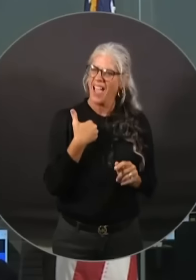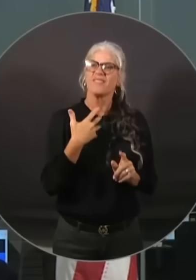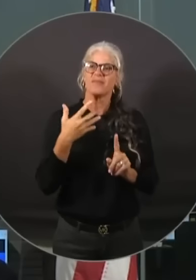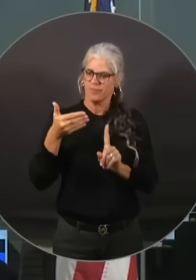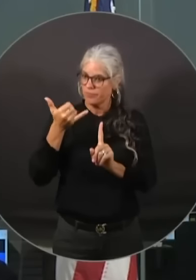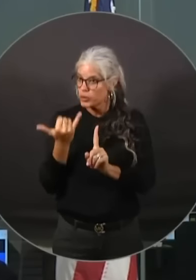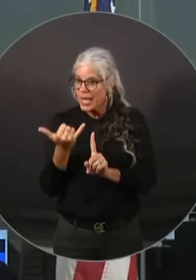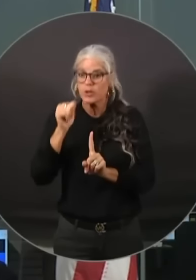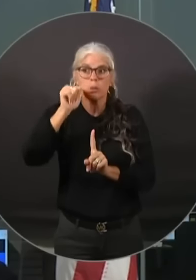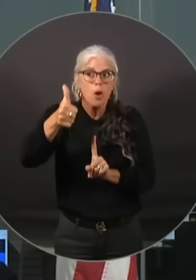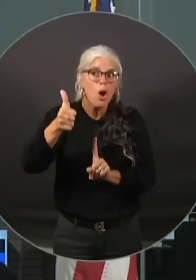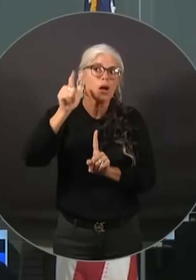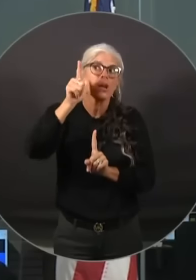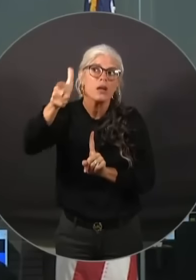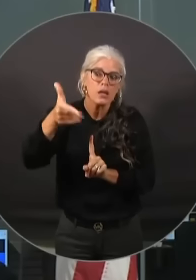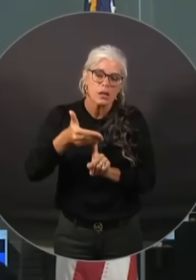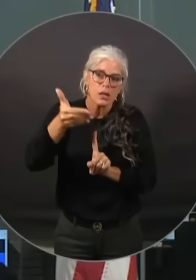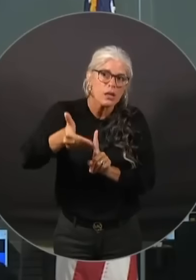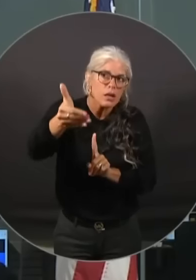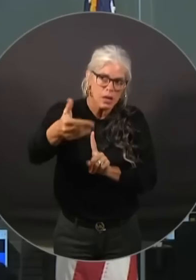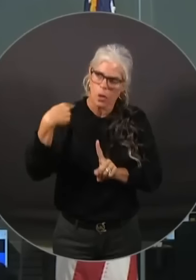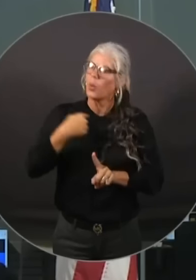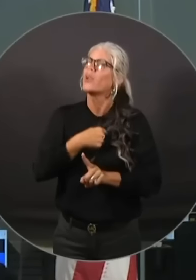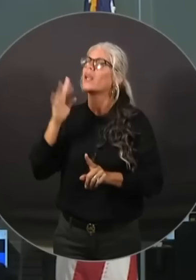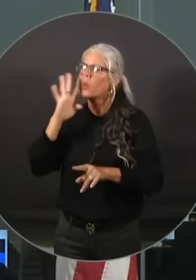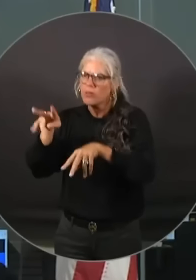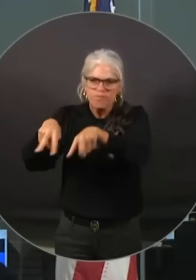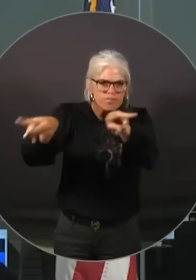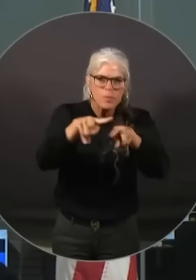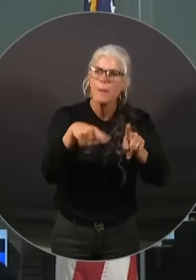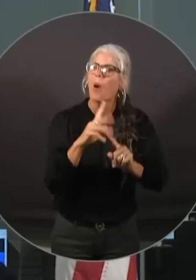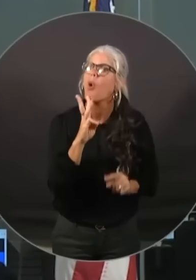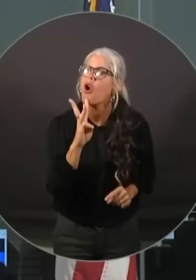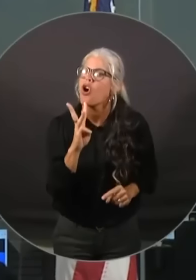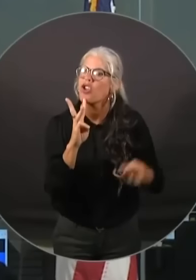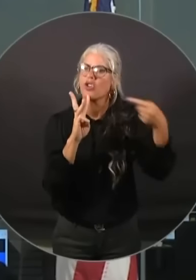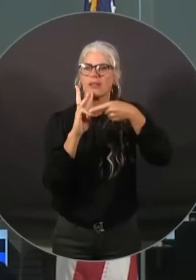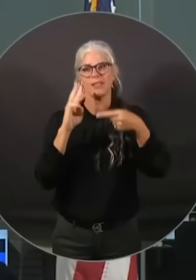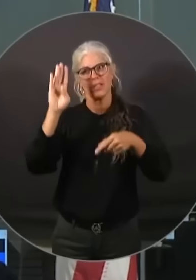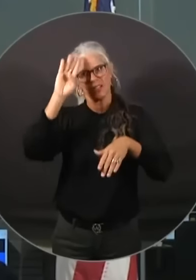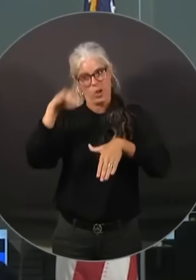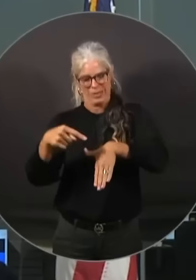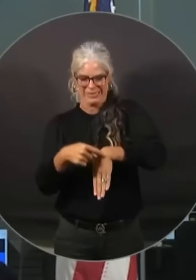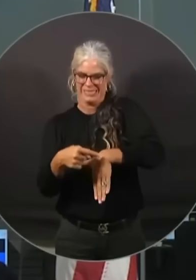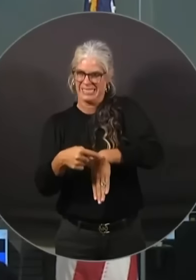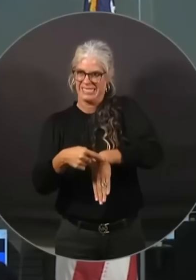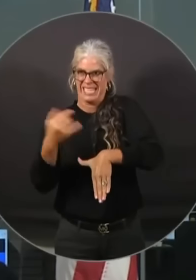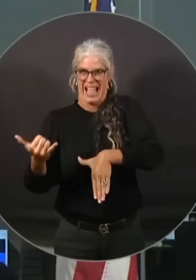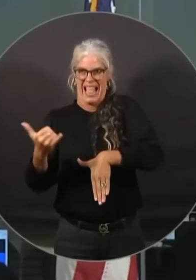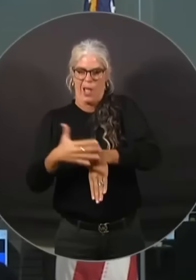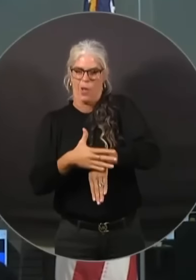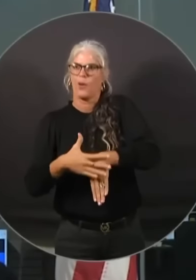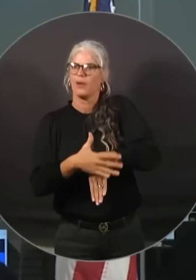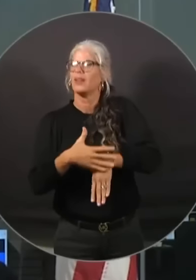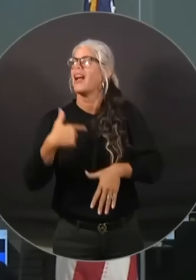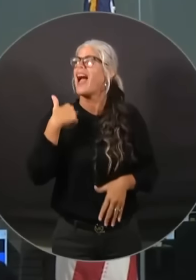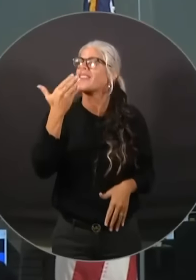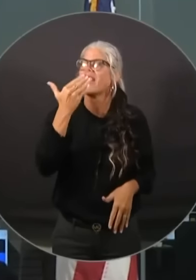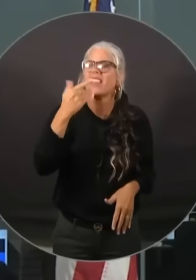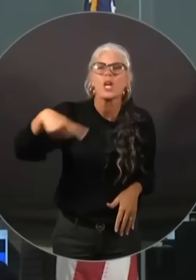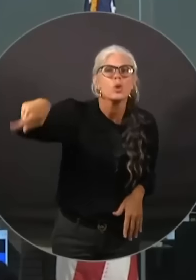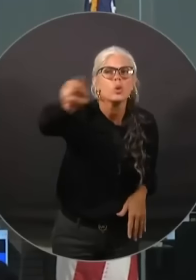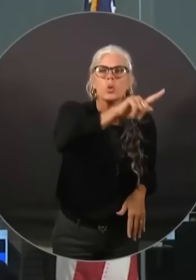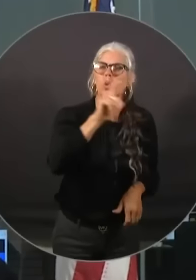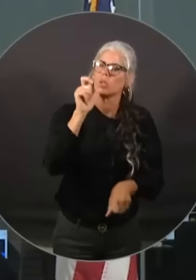with the water particularly as we talk about getting into the northern part of the state so i want to thank everybody who's worked to get to this